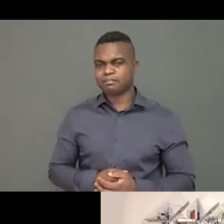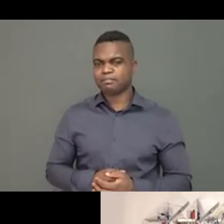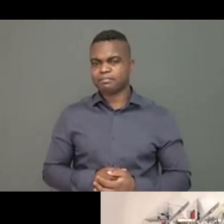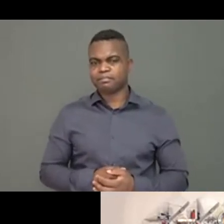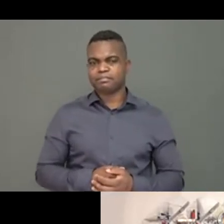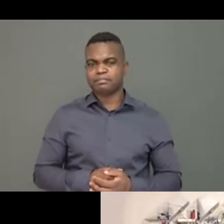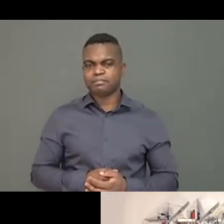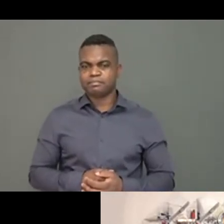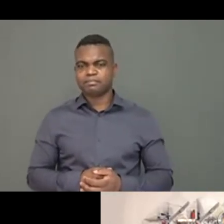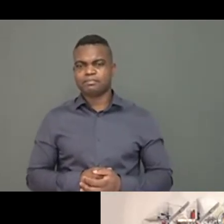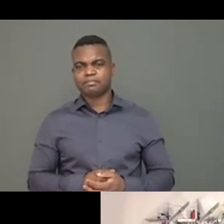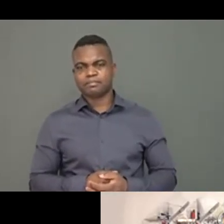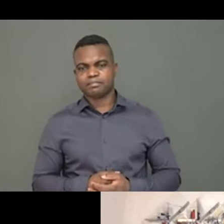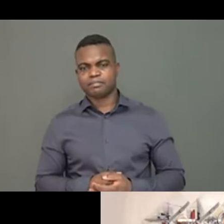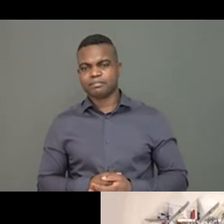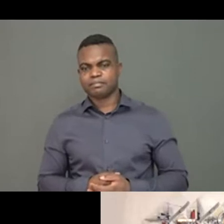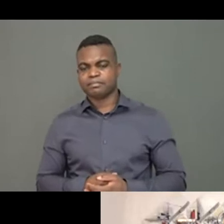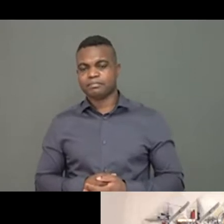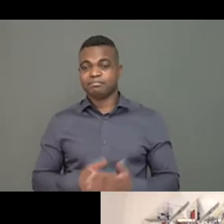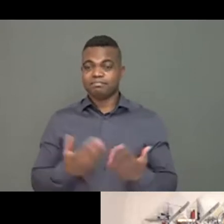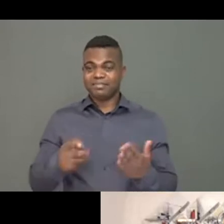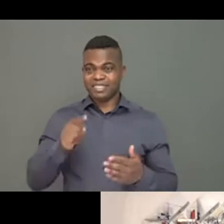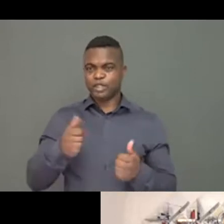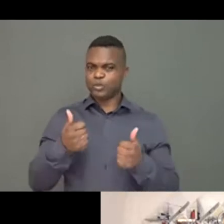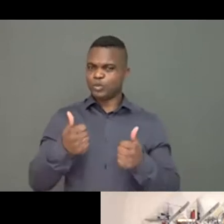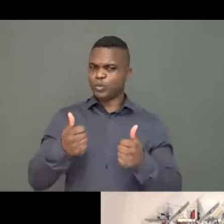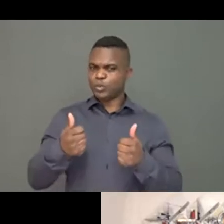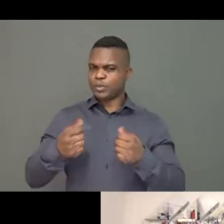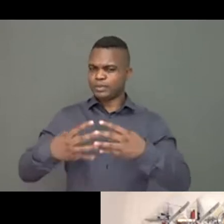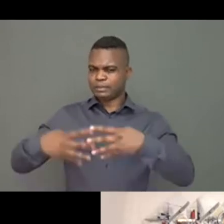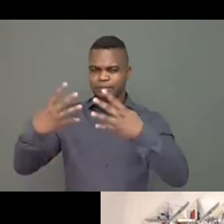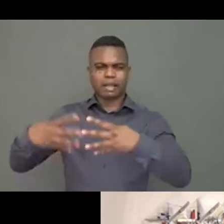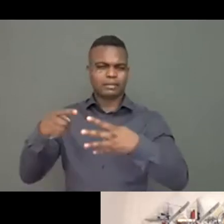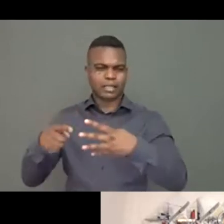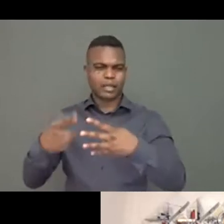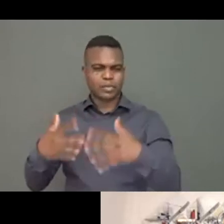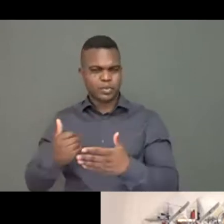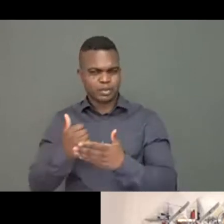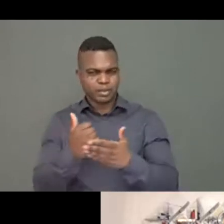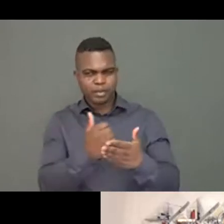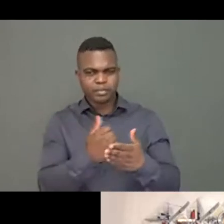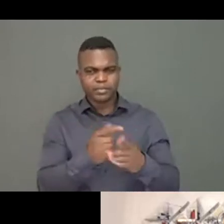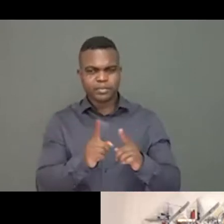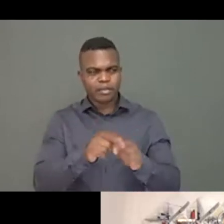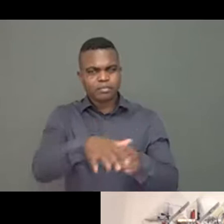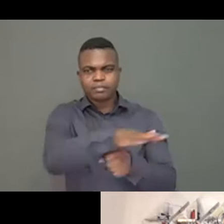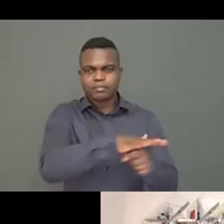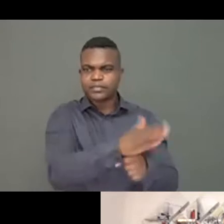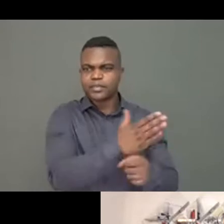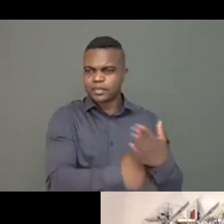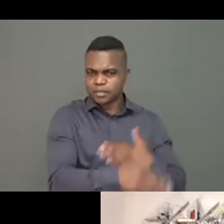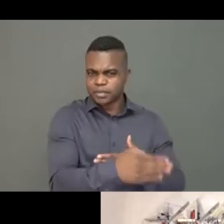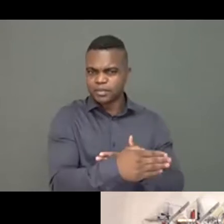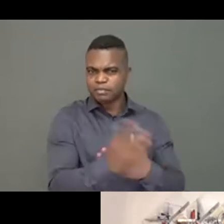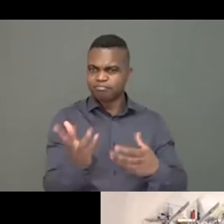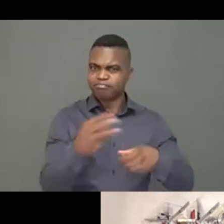protection from sexual exploitation, abuse and harassment, is that another thematic area or how is that tracked?